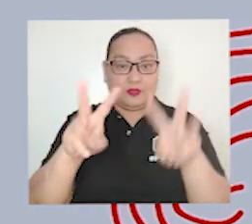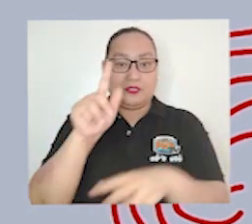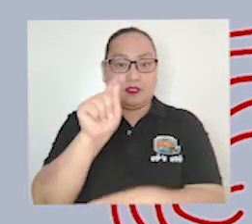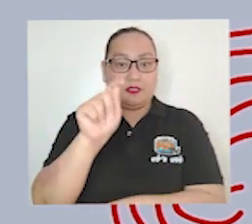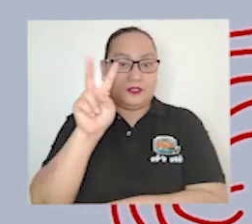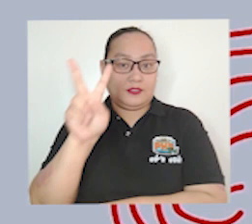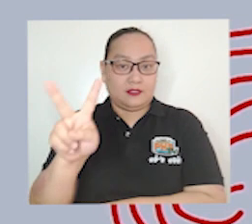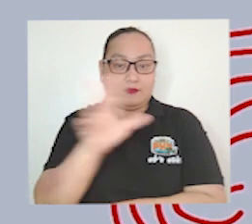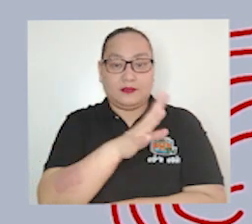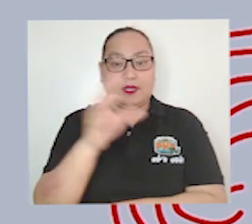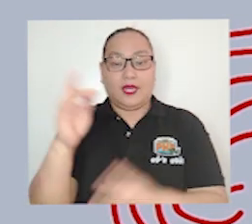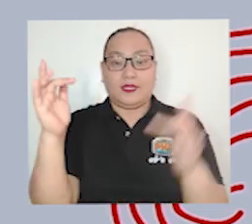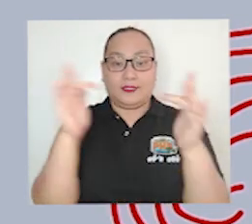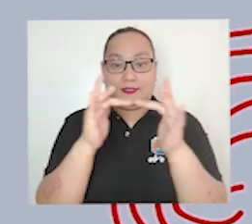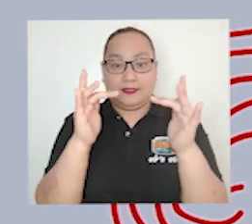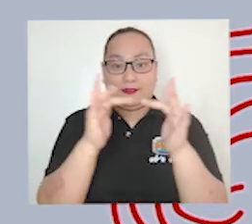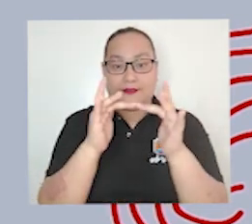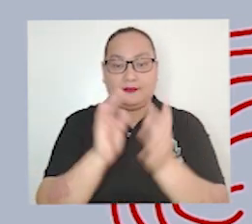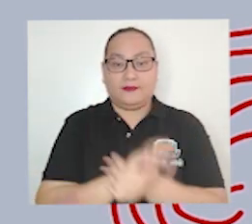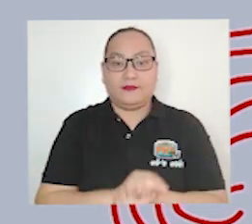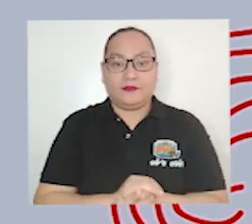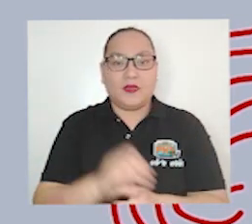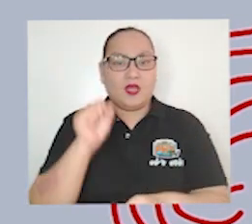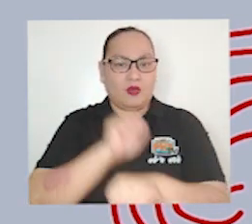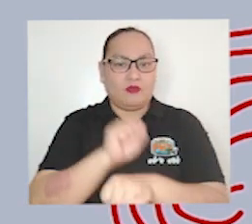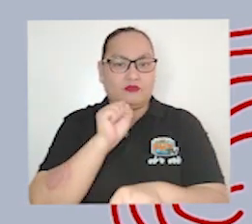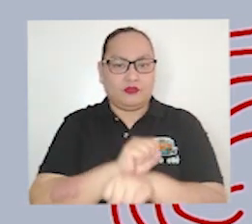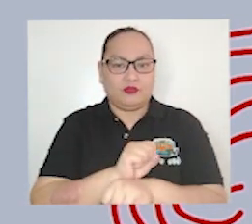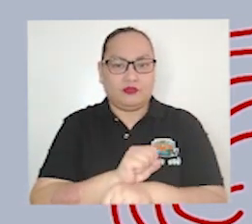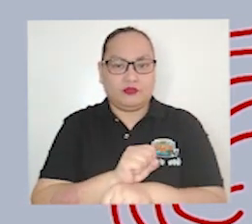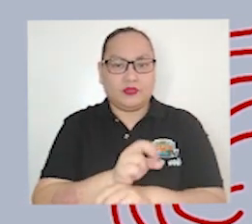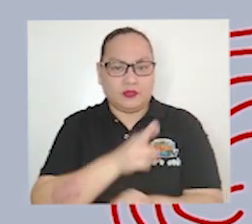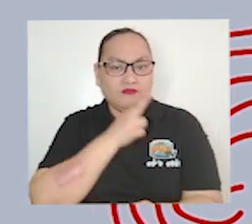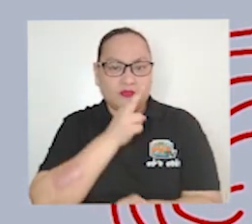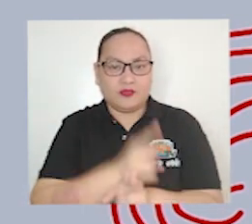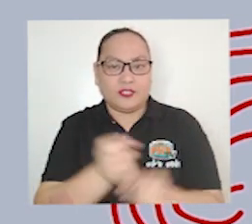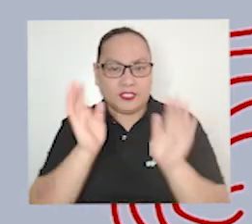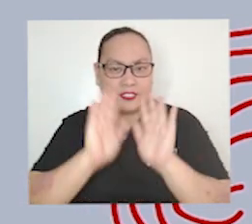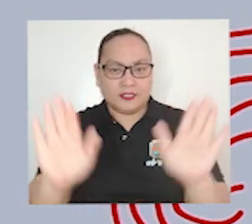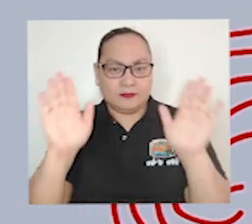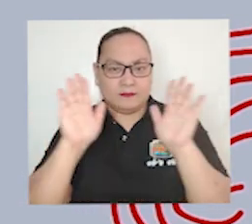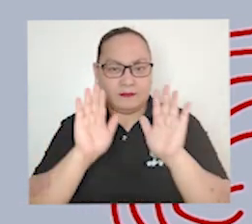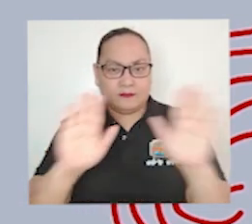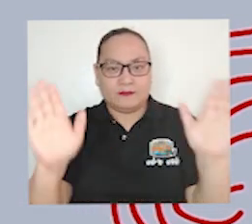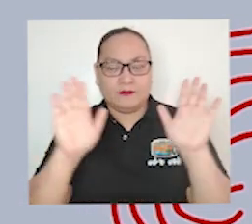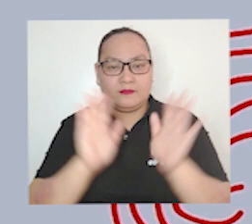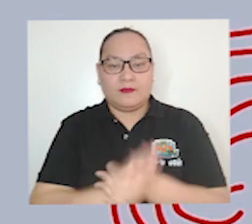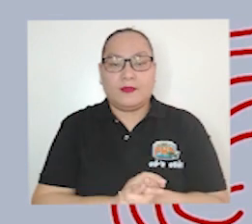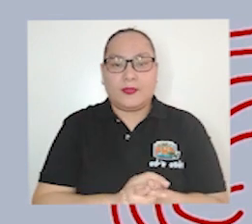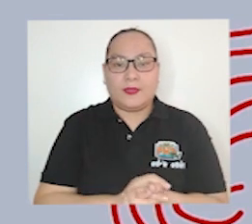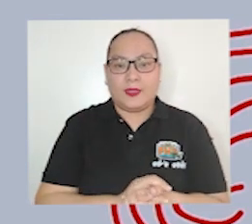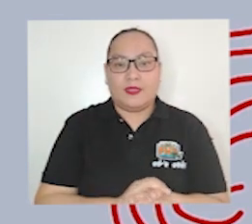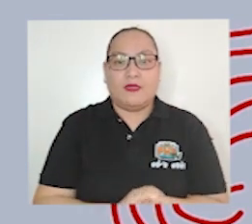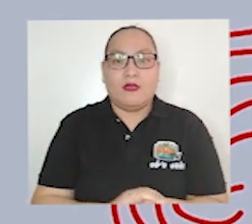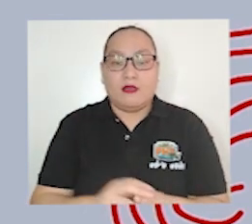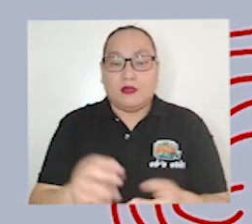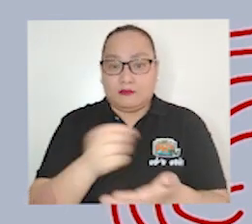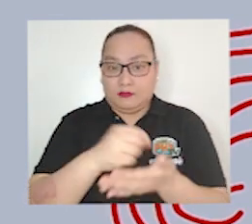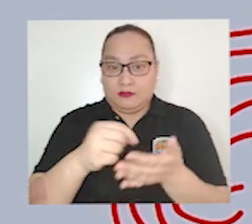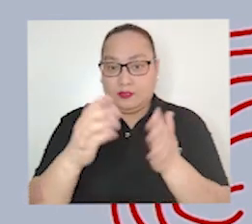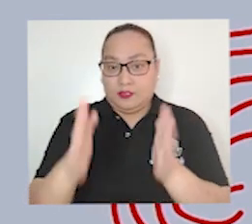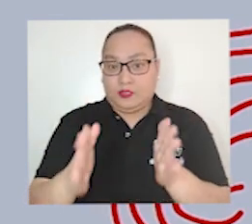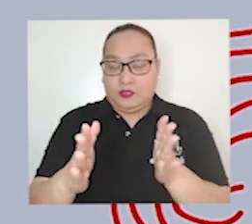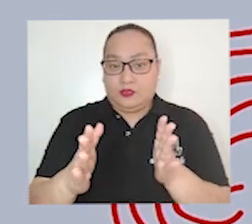and on the internet their work is really tremendous these journalists are the